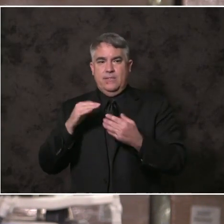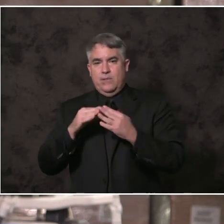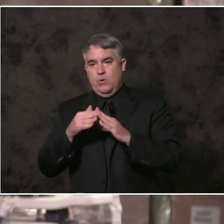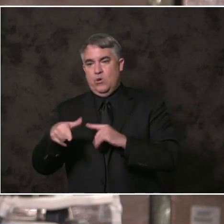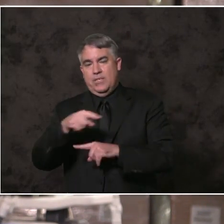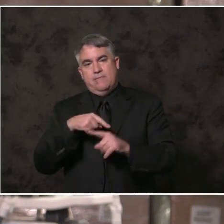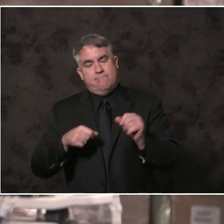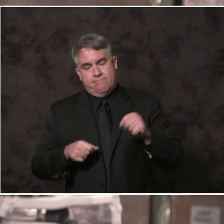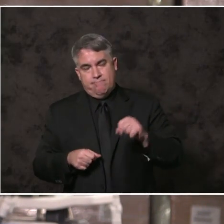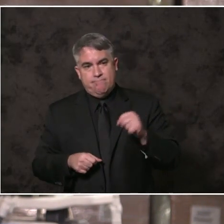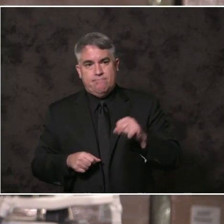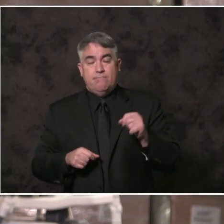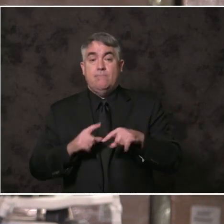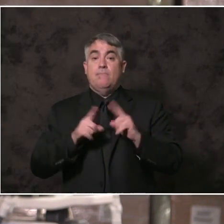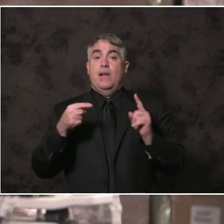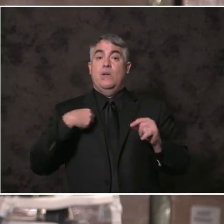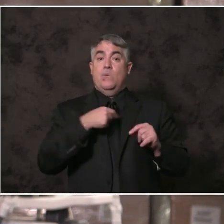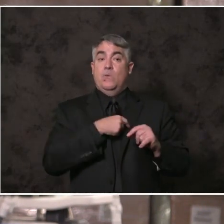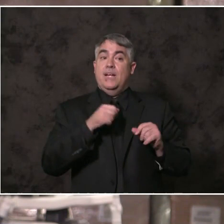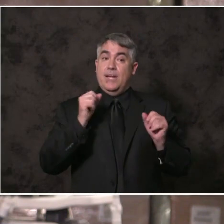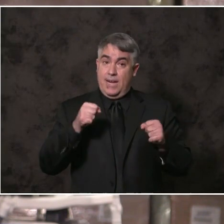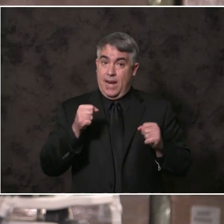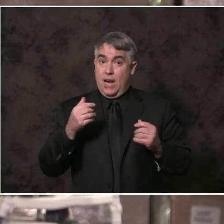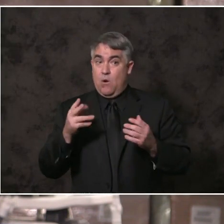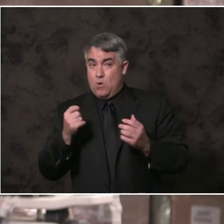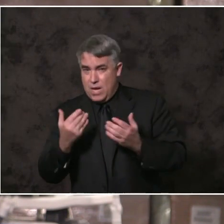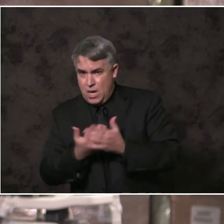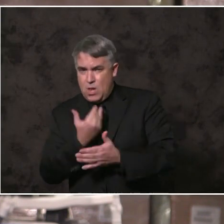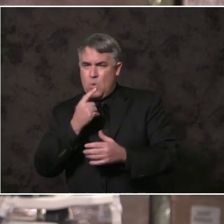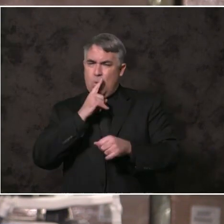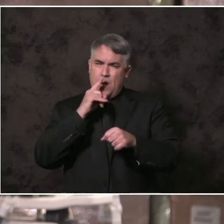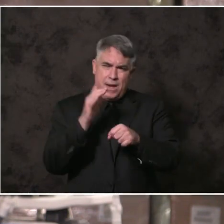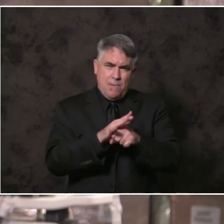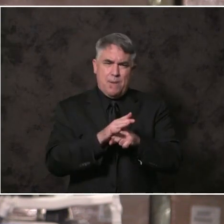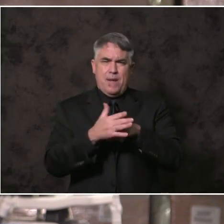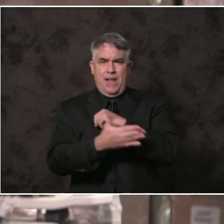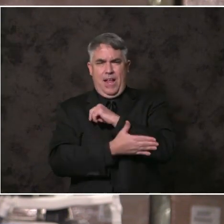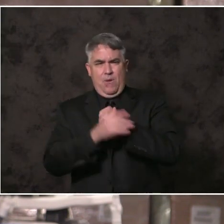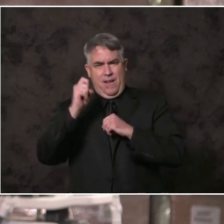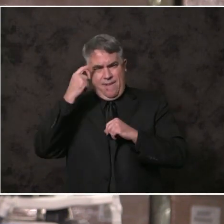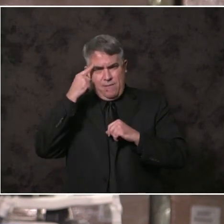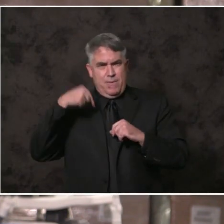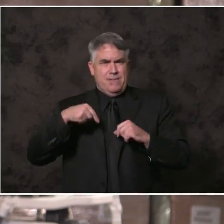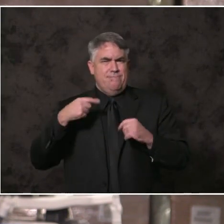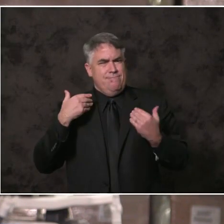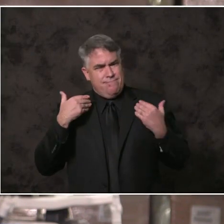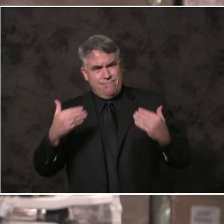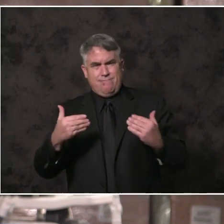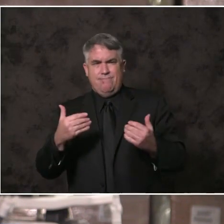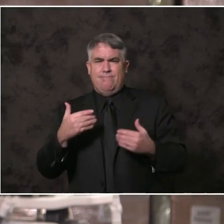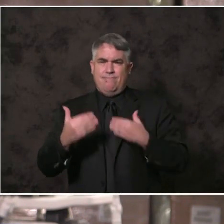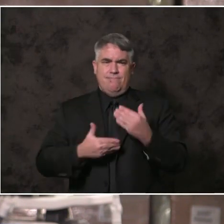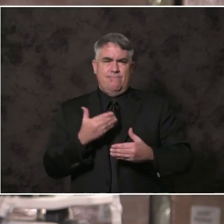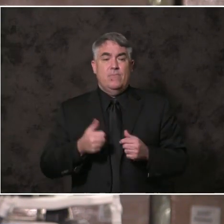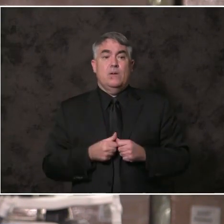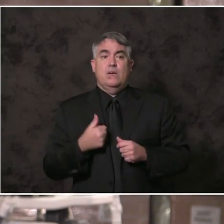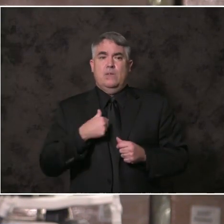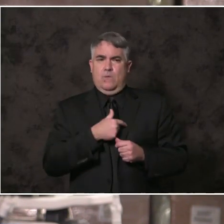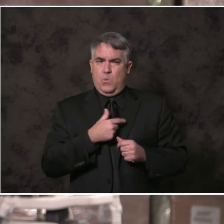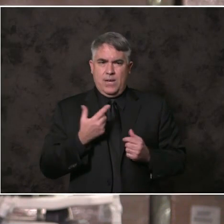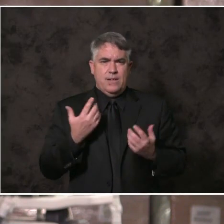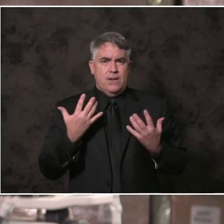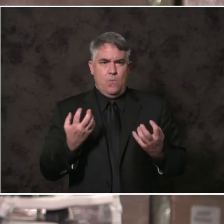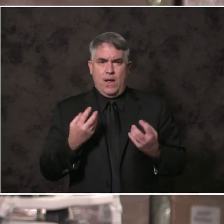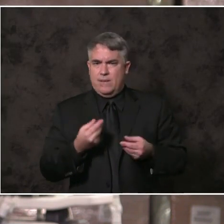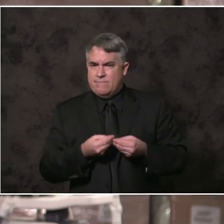Diegans can expect a renewed commitment from their county government on both. We've laid out a broad sweeping